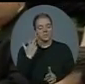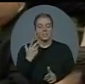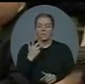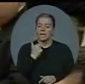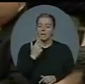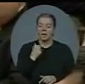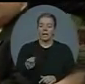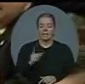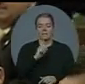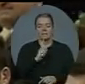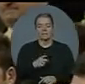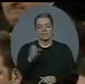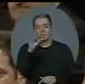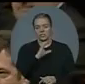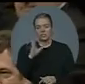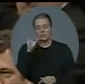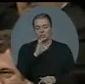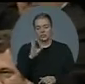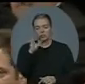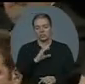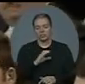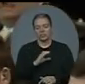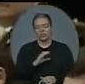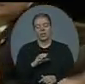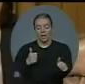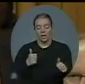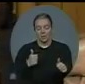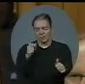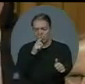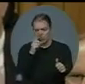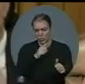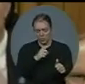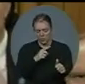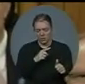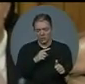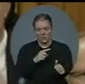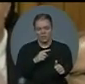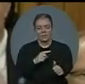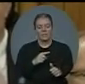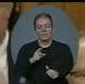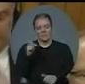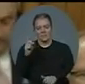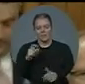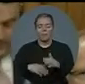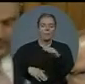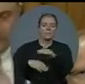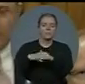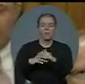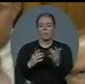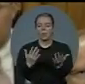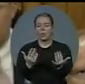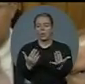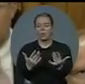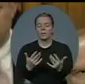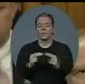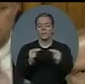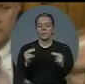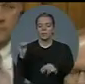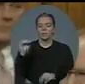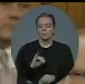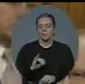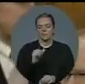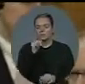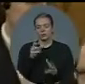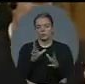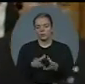issue. They're in the interest in calling an election when the poll numbers are right for them. This is not a solution to the problem. Will the minister admit